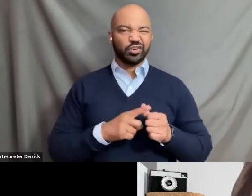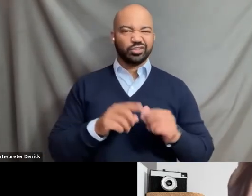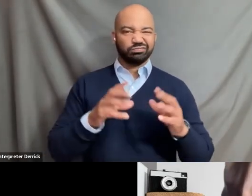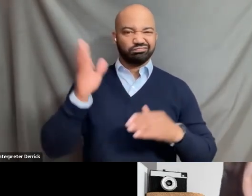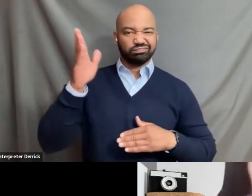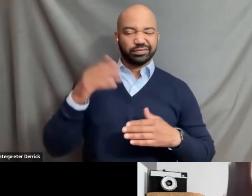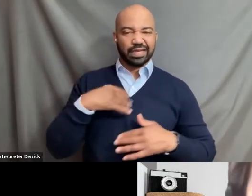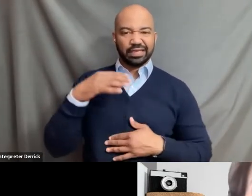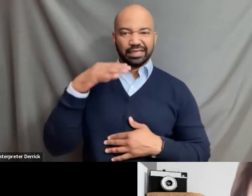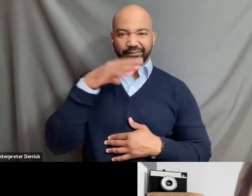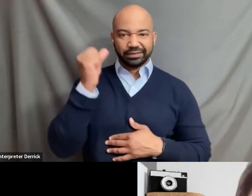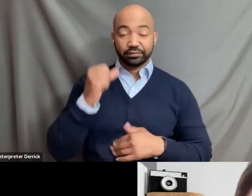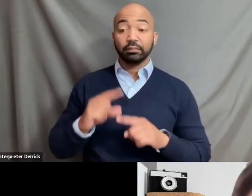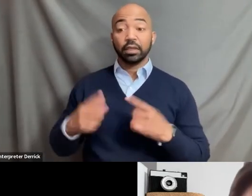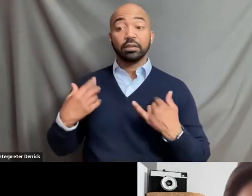to actually see them this time.